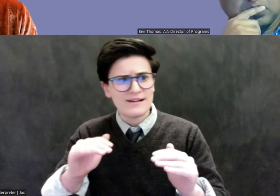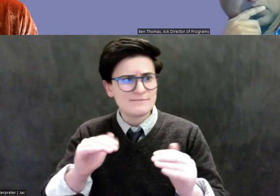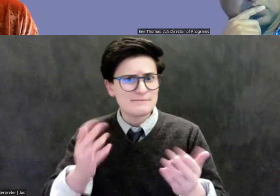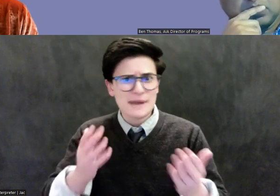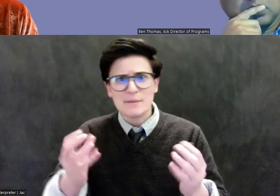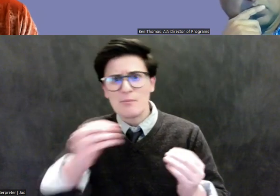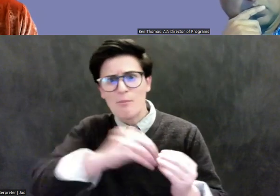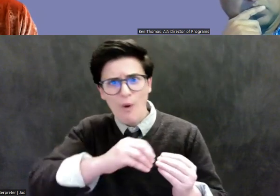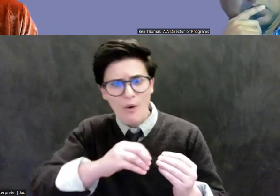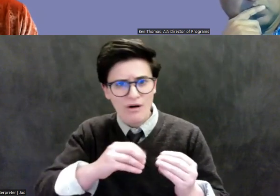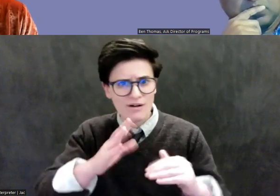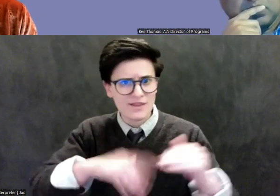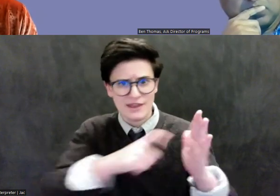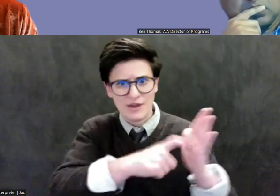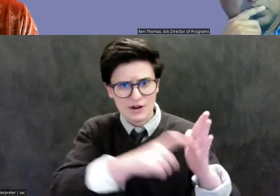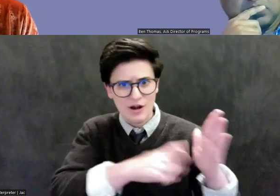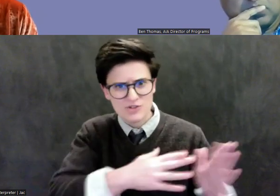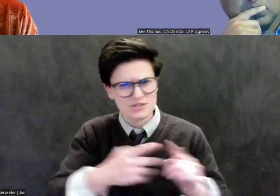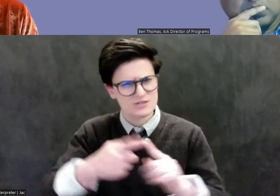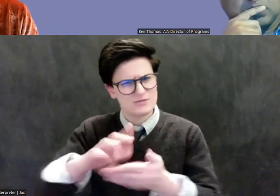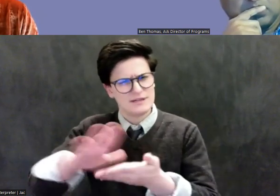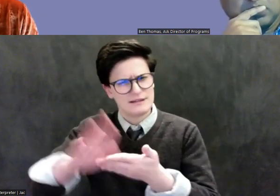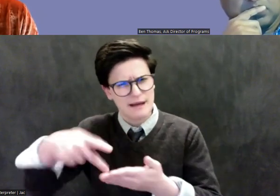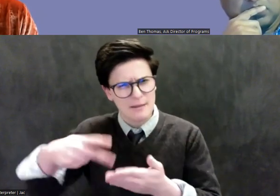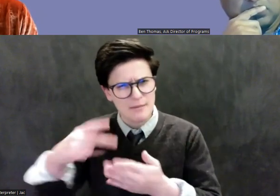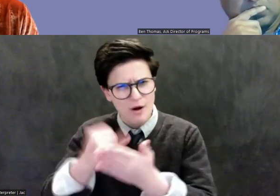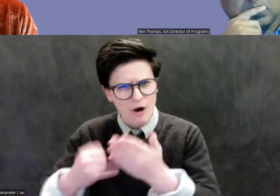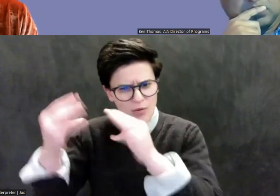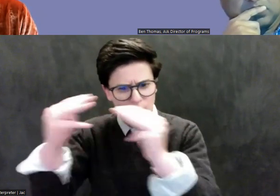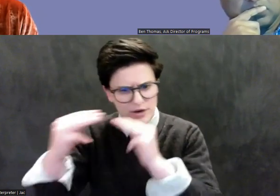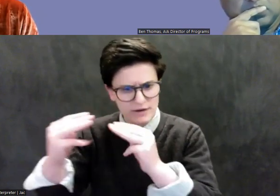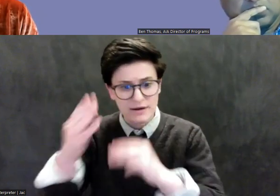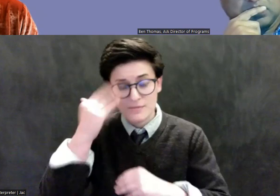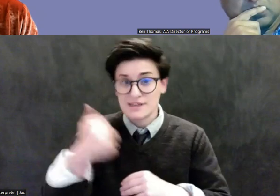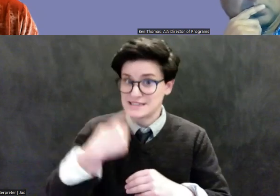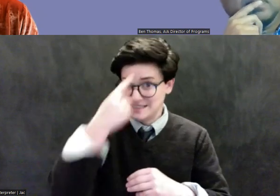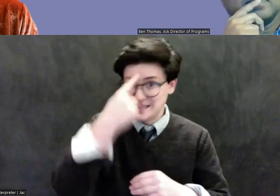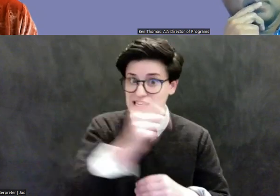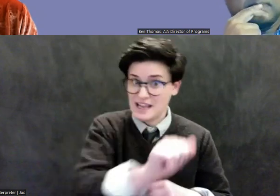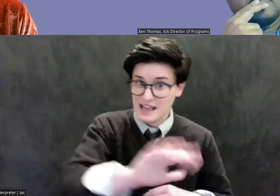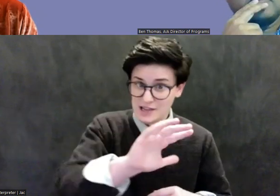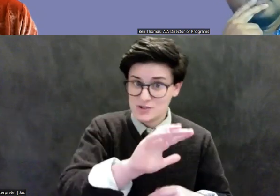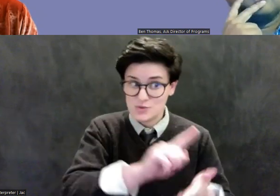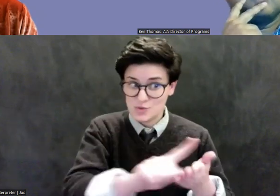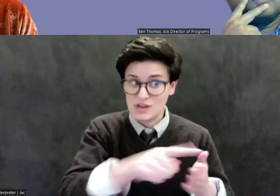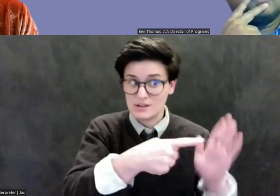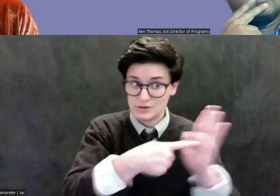think the Asia week rage show it is very, very dangerous to buy antiquities today. Um,